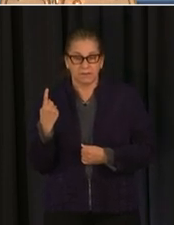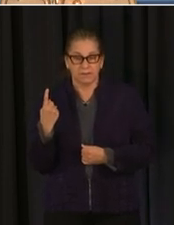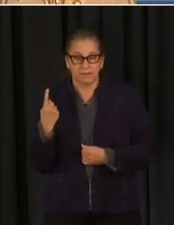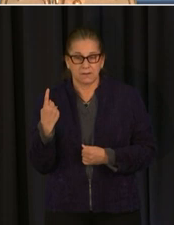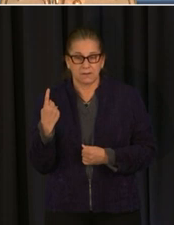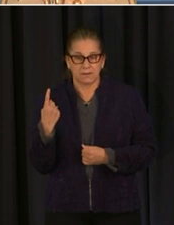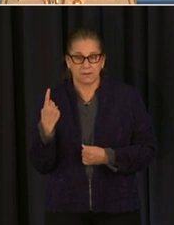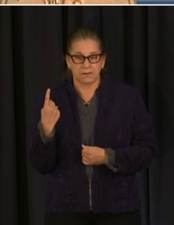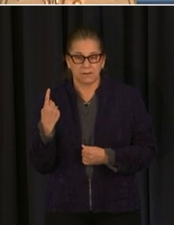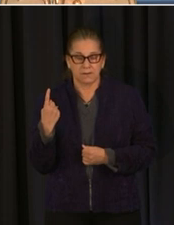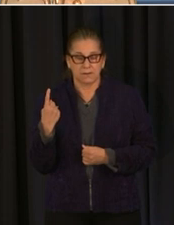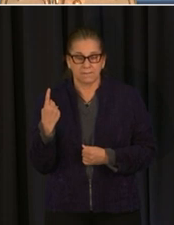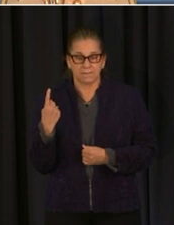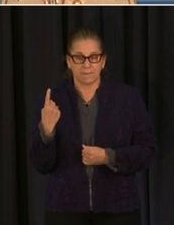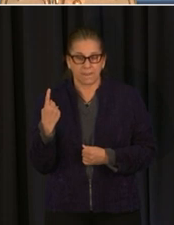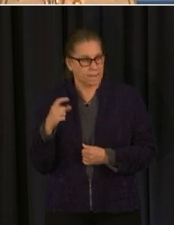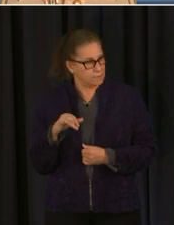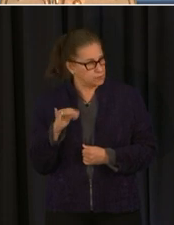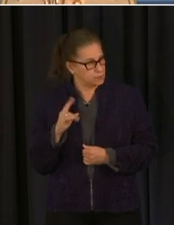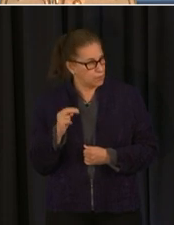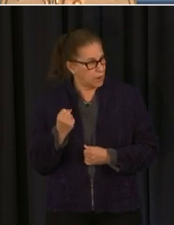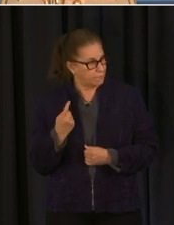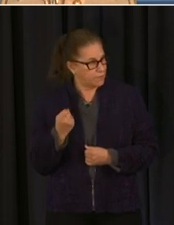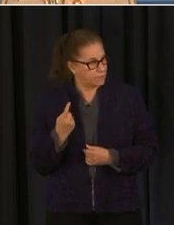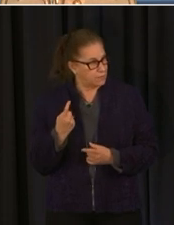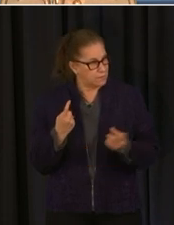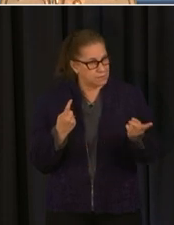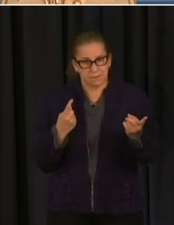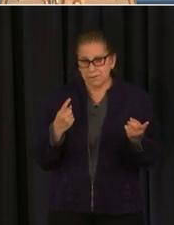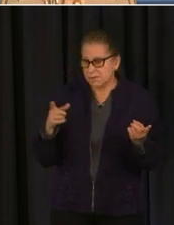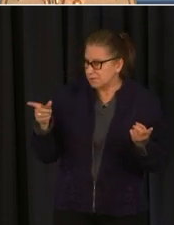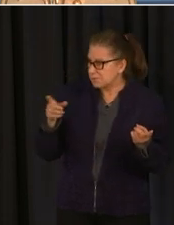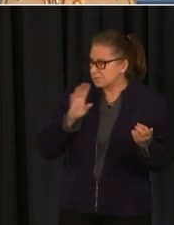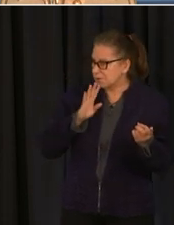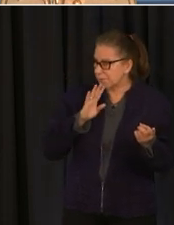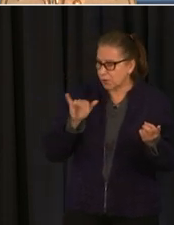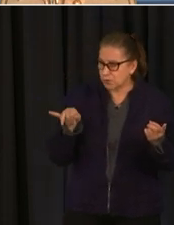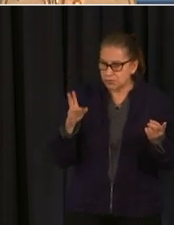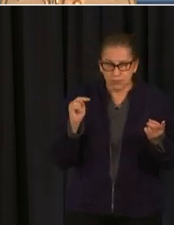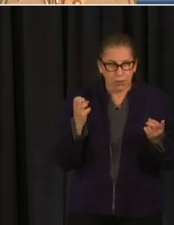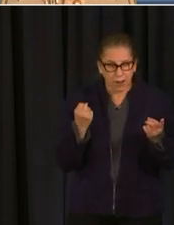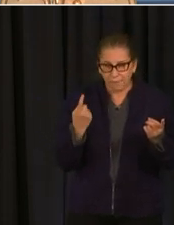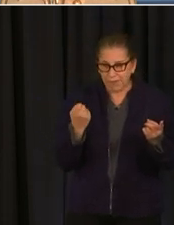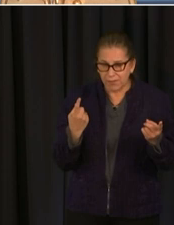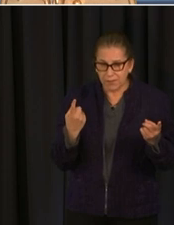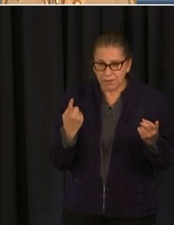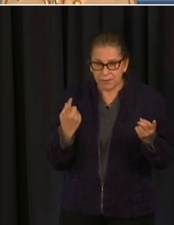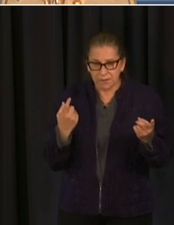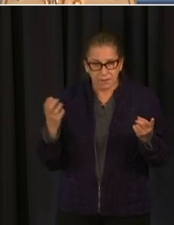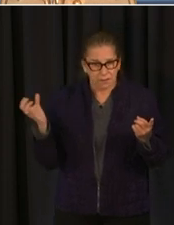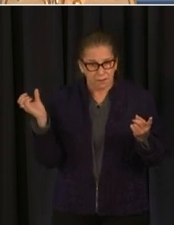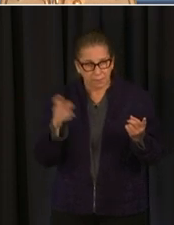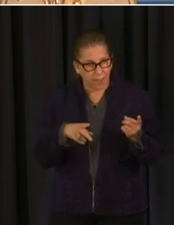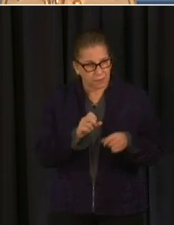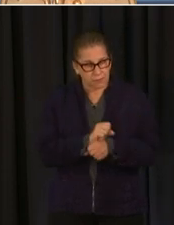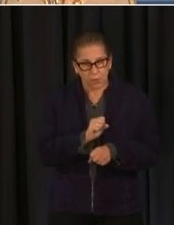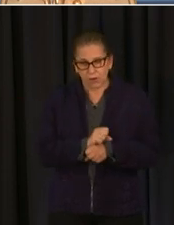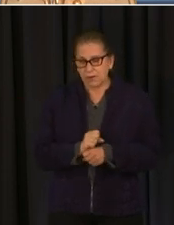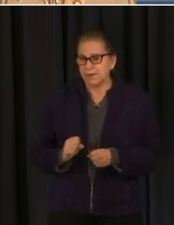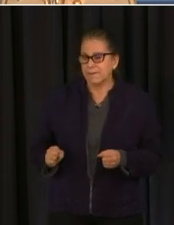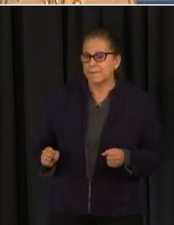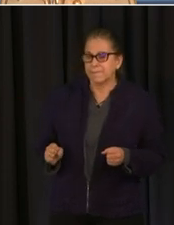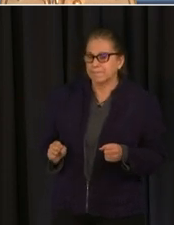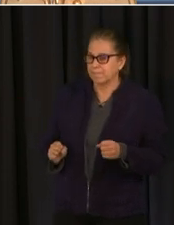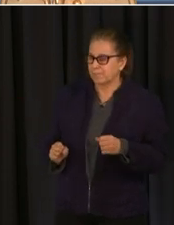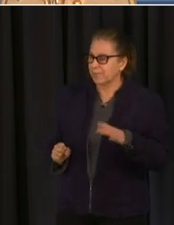right so june 11th there but you listed july 12th as all employees required to be set and working in new office that's for dc government so this